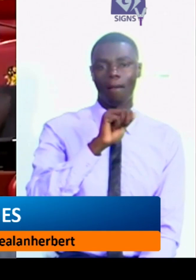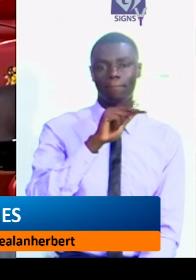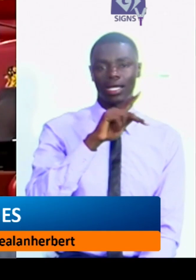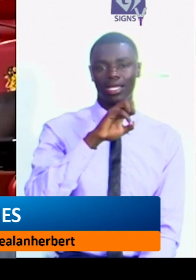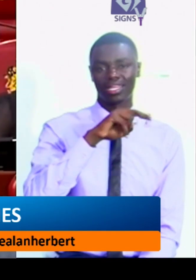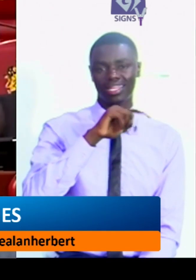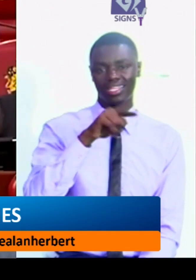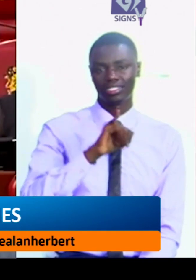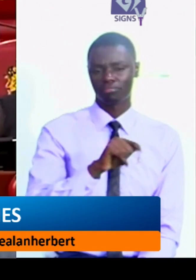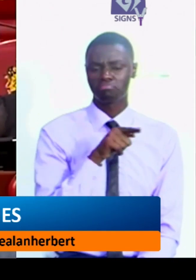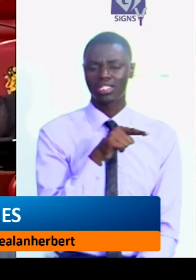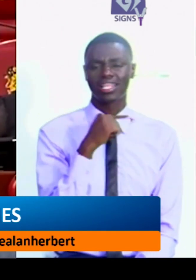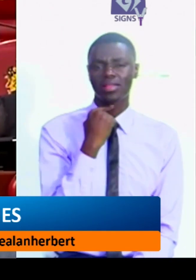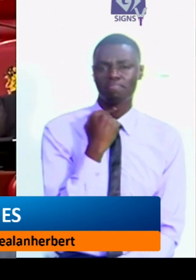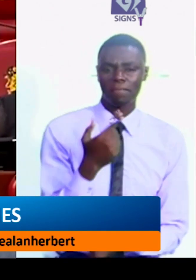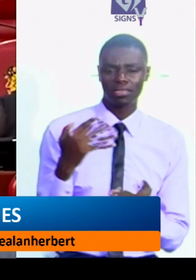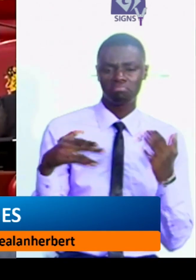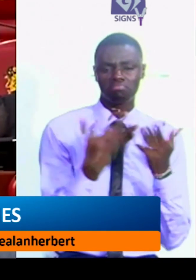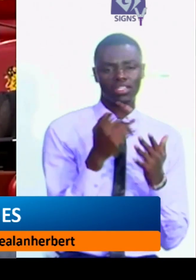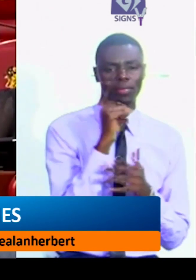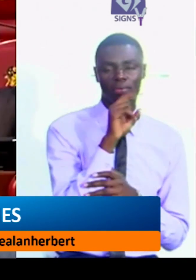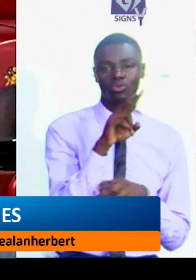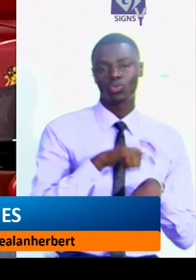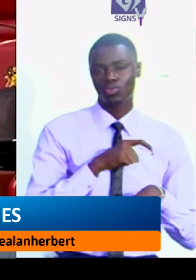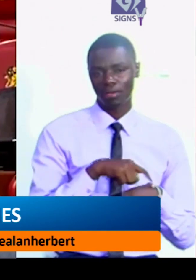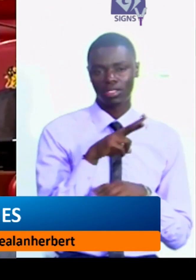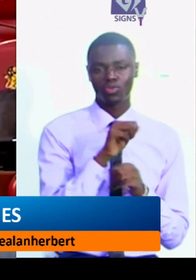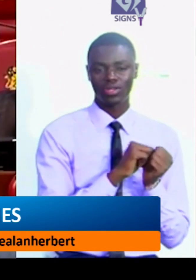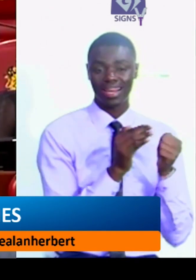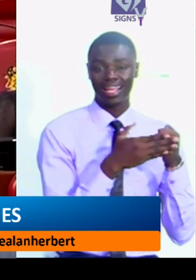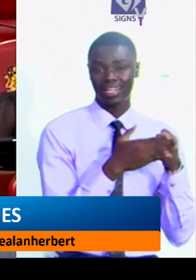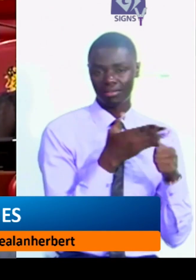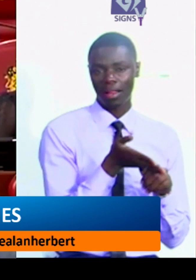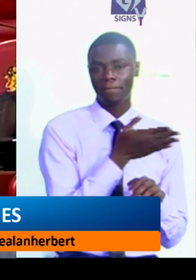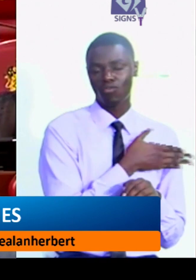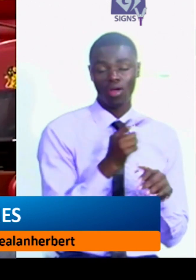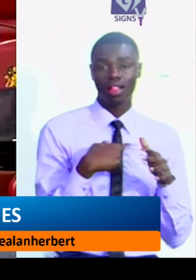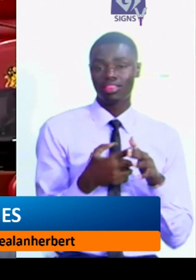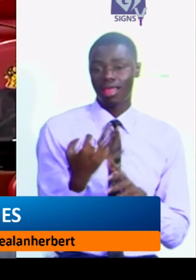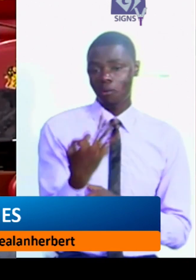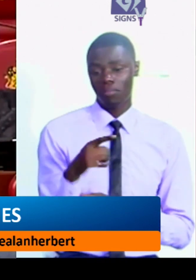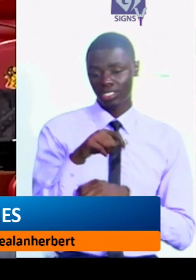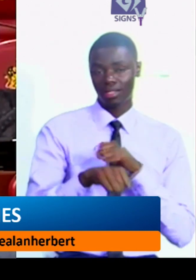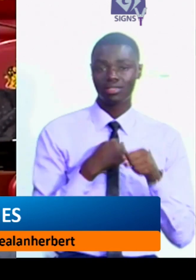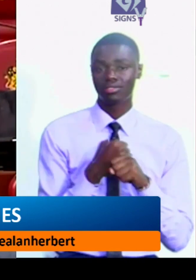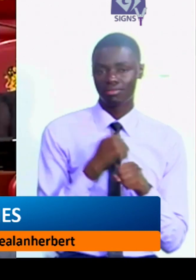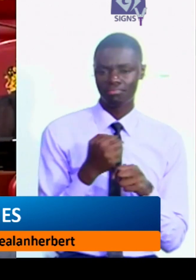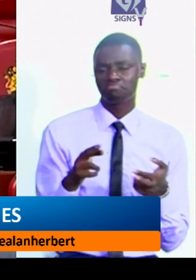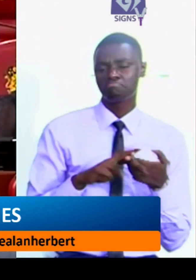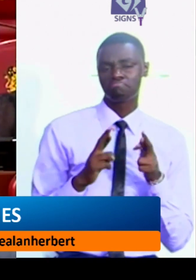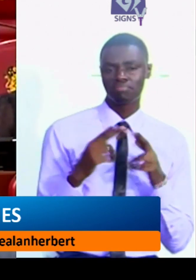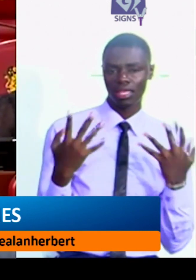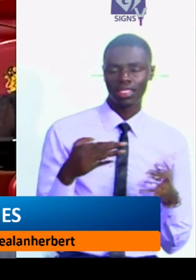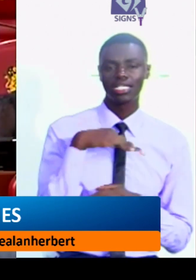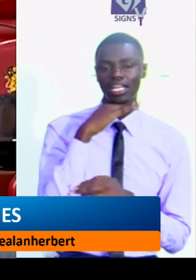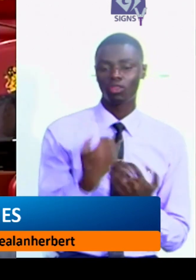the purported pastor has been arrested twice in 2019 and in march of this year in relation to the deaths of